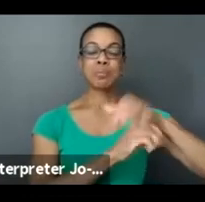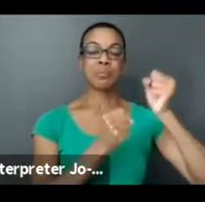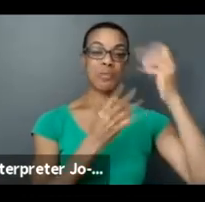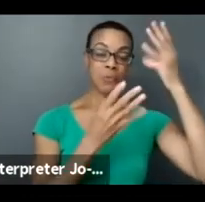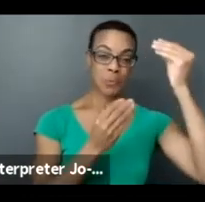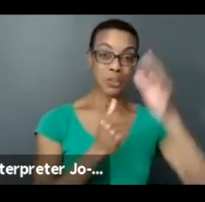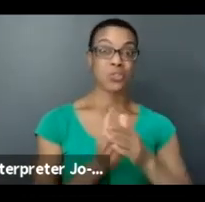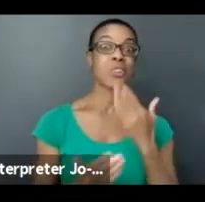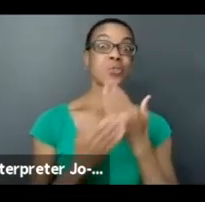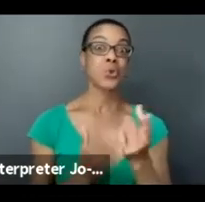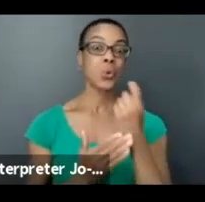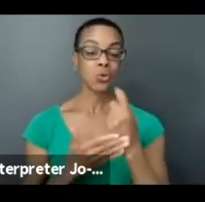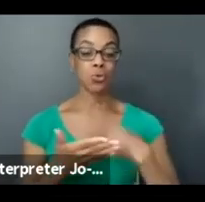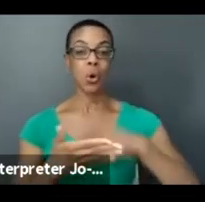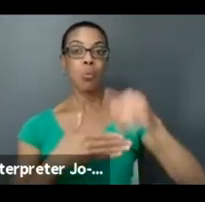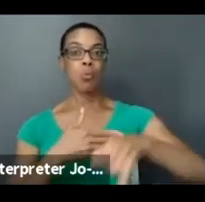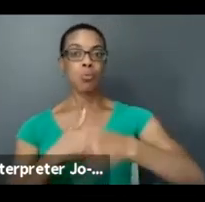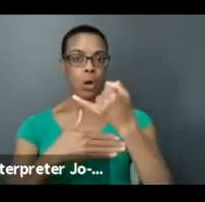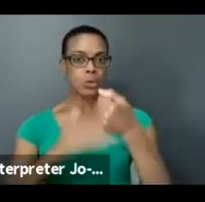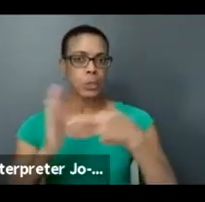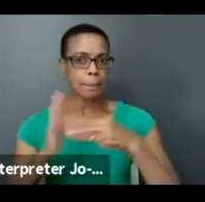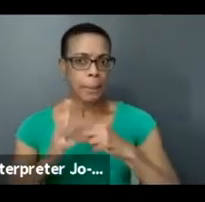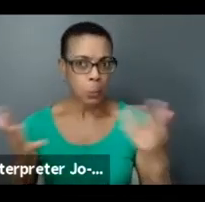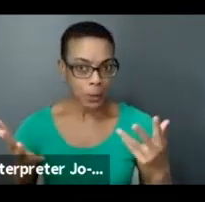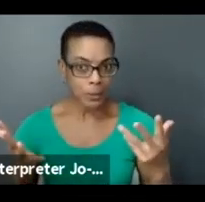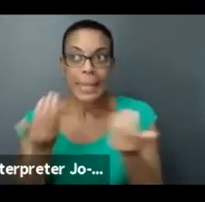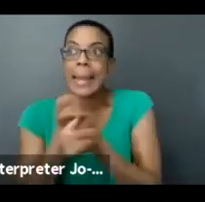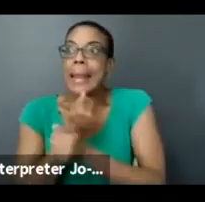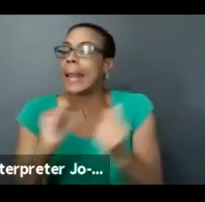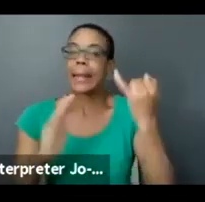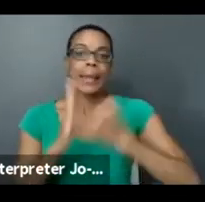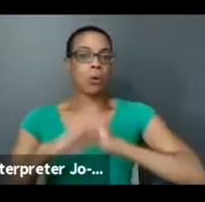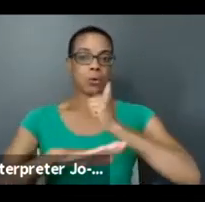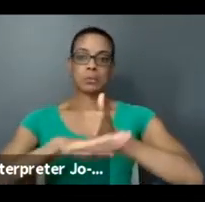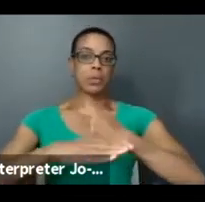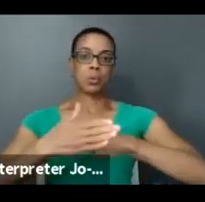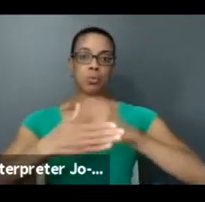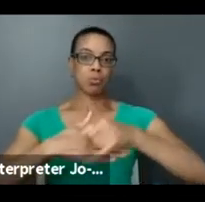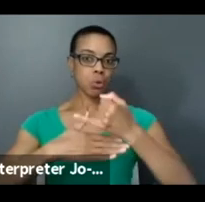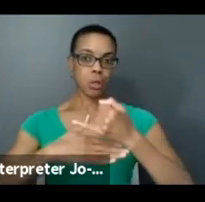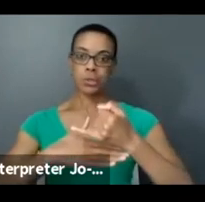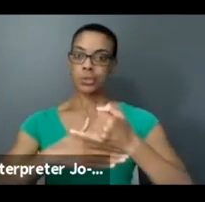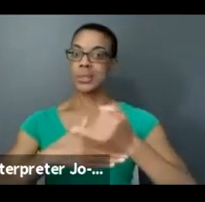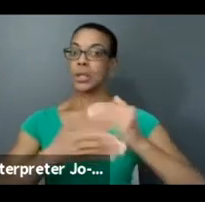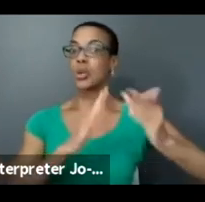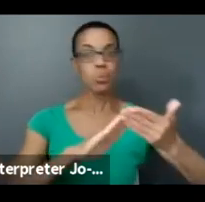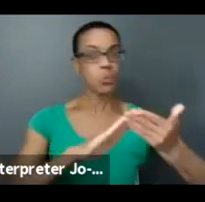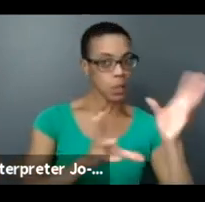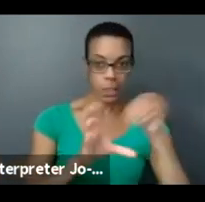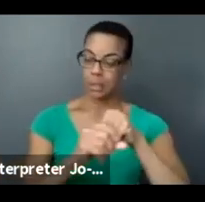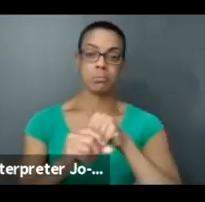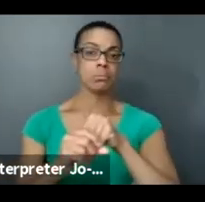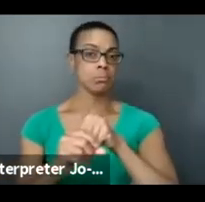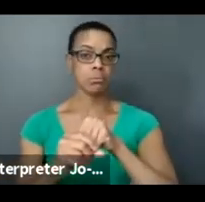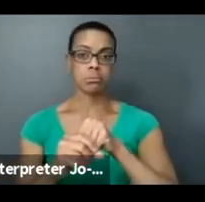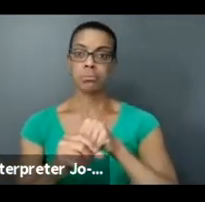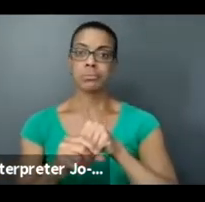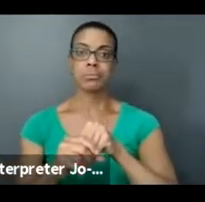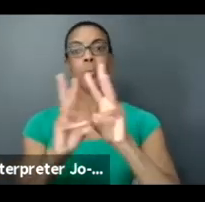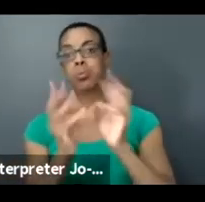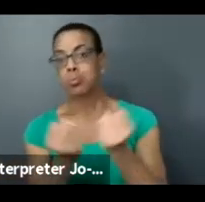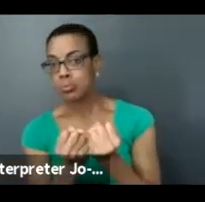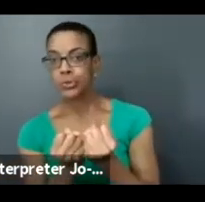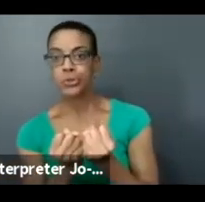projects would include any art space project, which is also inclusive of community-based programming, as you mentioned, like a workshop